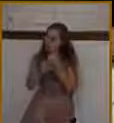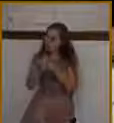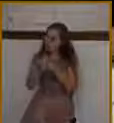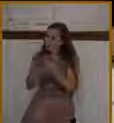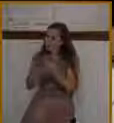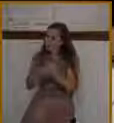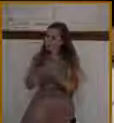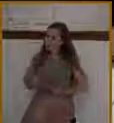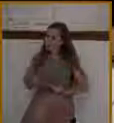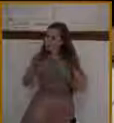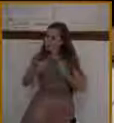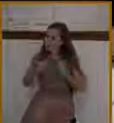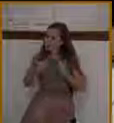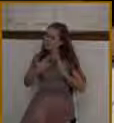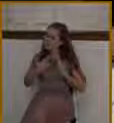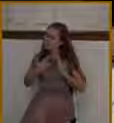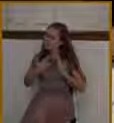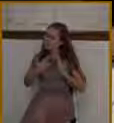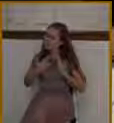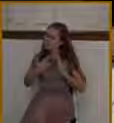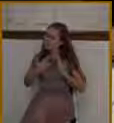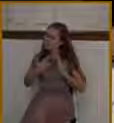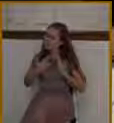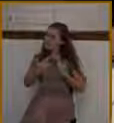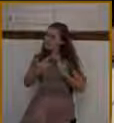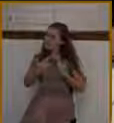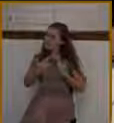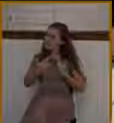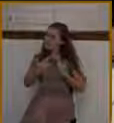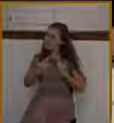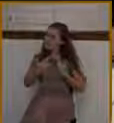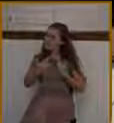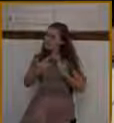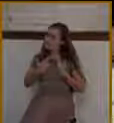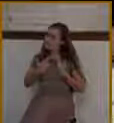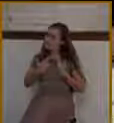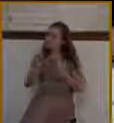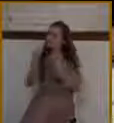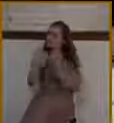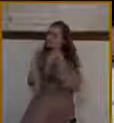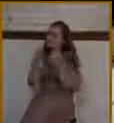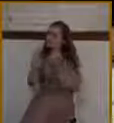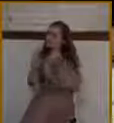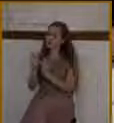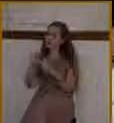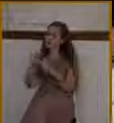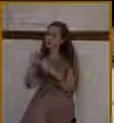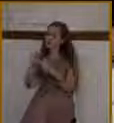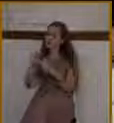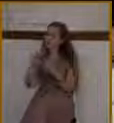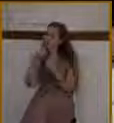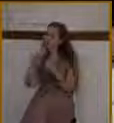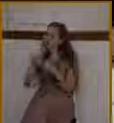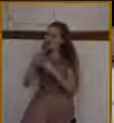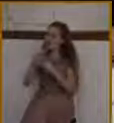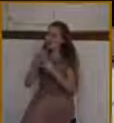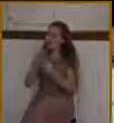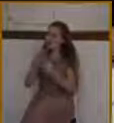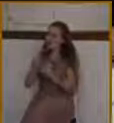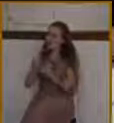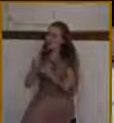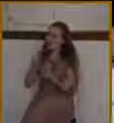as the King of glory in our heart and our life. And we pray in Jesus' precious name. Amen. Amen.